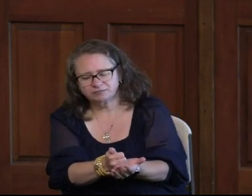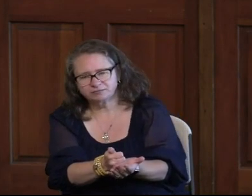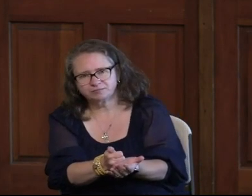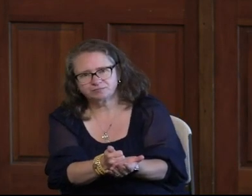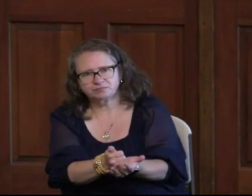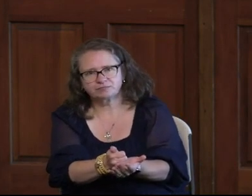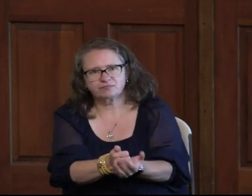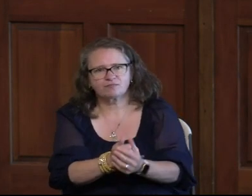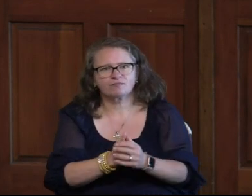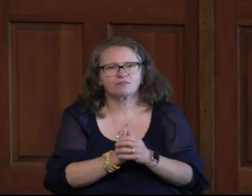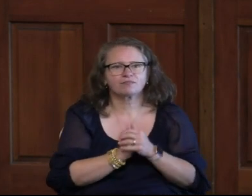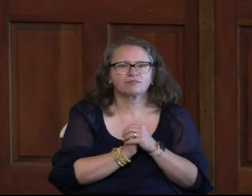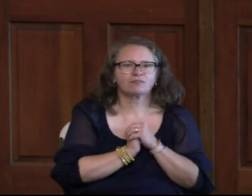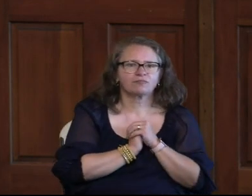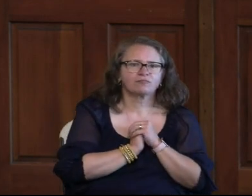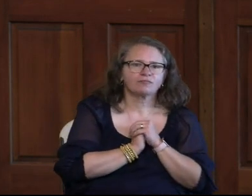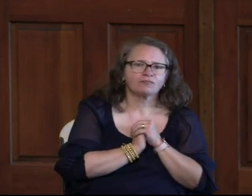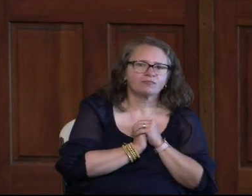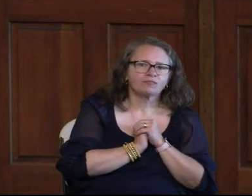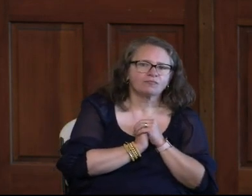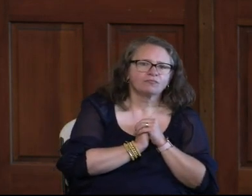Let's sing it out again, hallelujah.